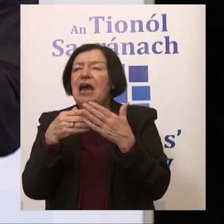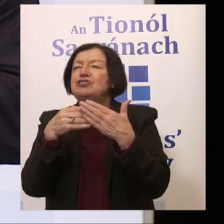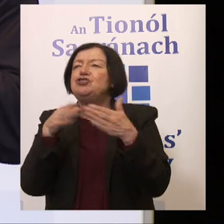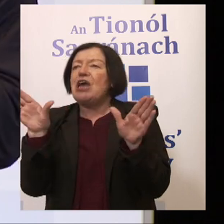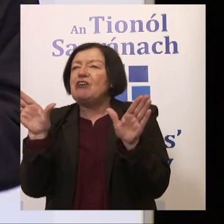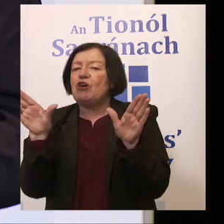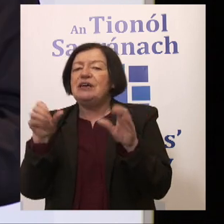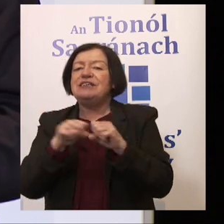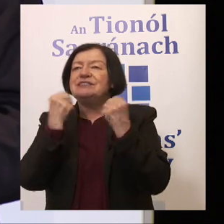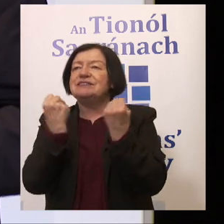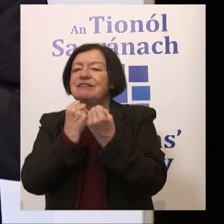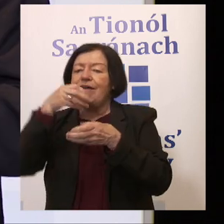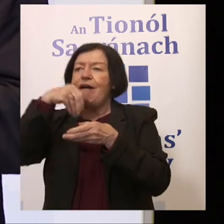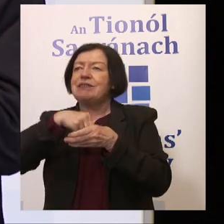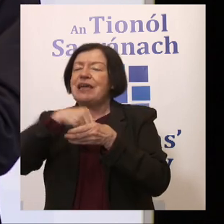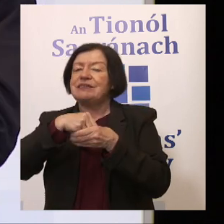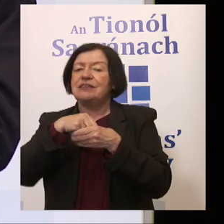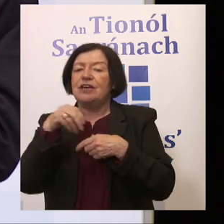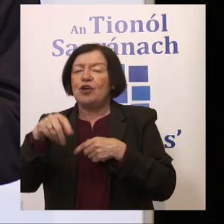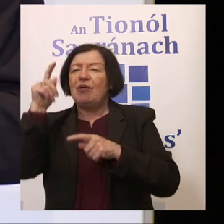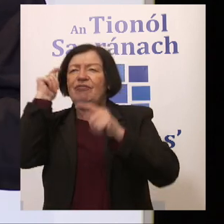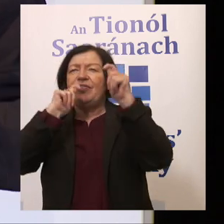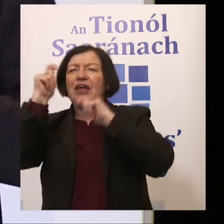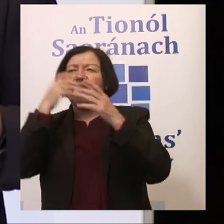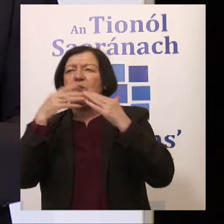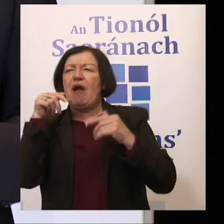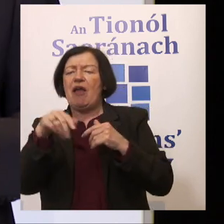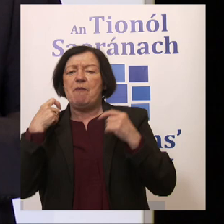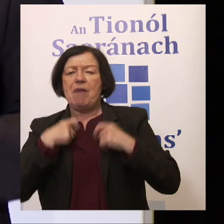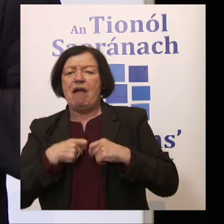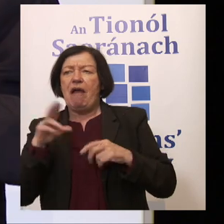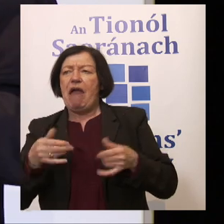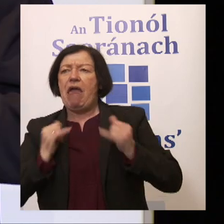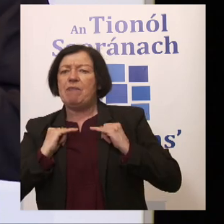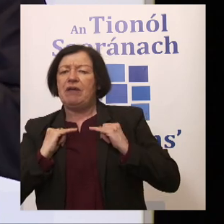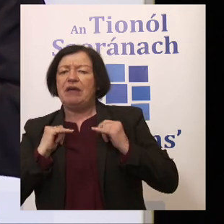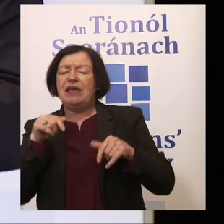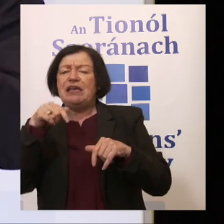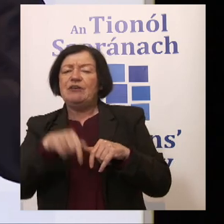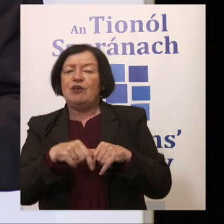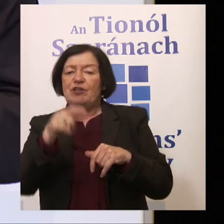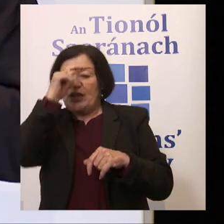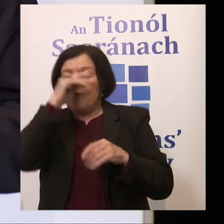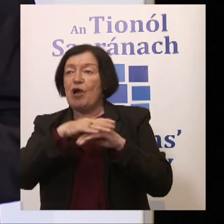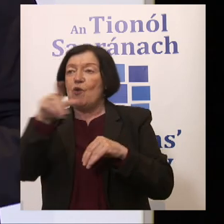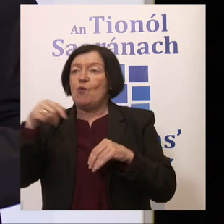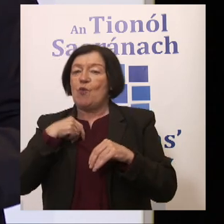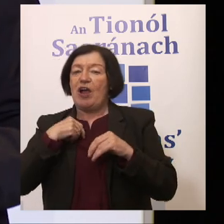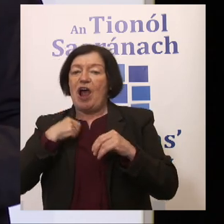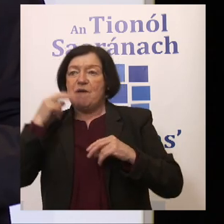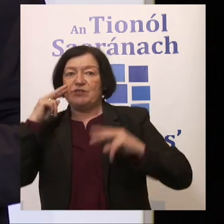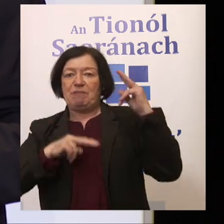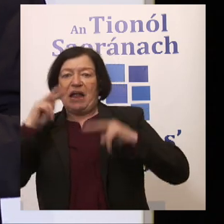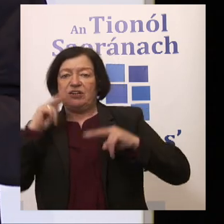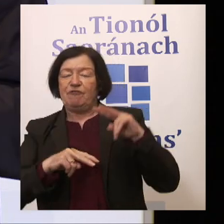societal context. So when we think about what a mayor might be able to do, it's really important to think about where we're coming from, I suppose, is the